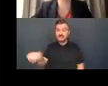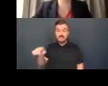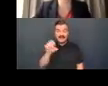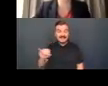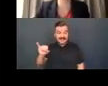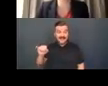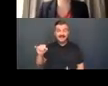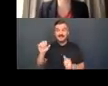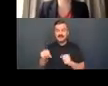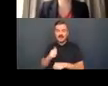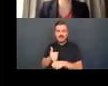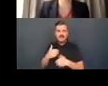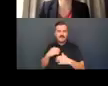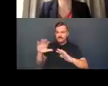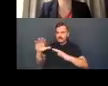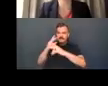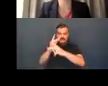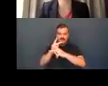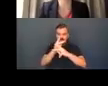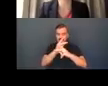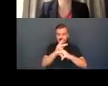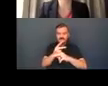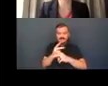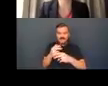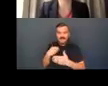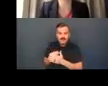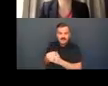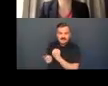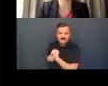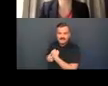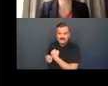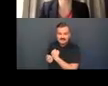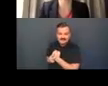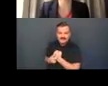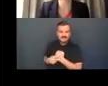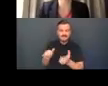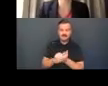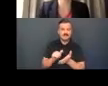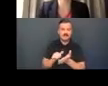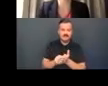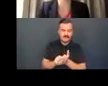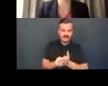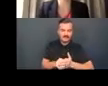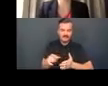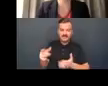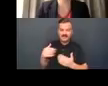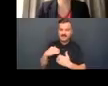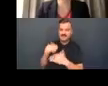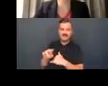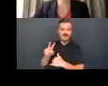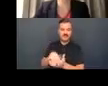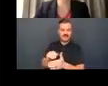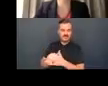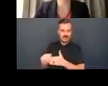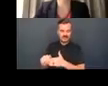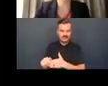safety net through the $2,000 asset limit leaves them even more vulnerable to any shifts in budget management. Both of